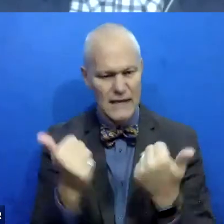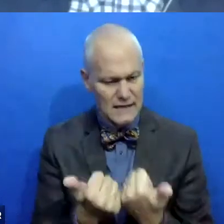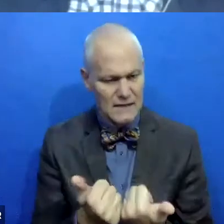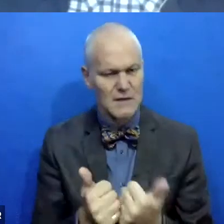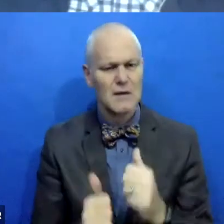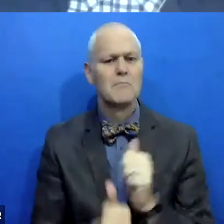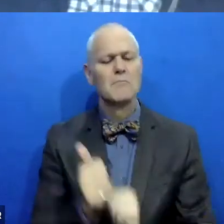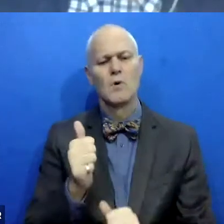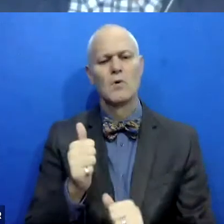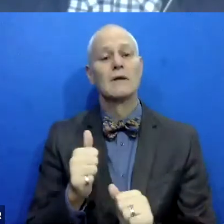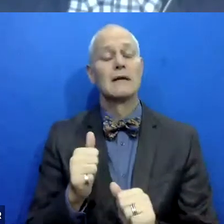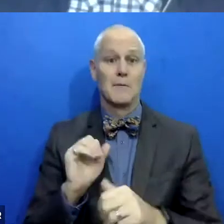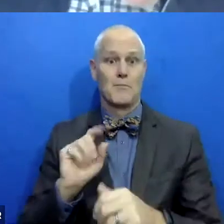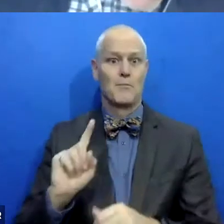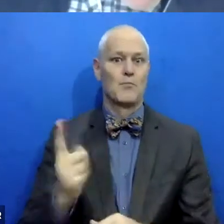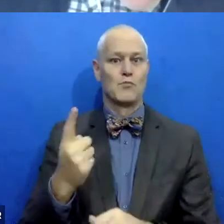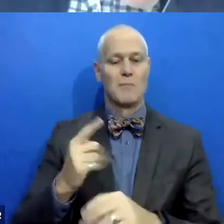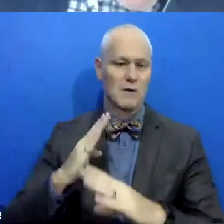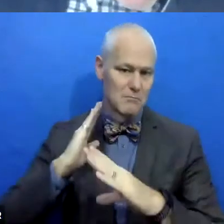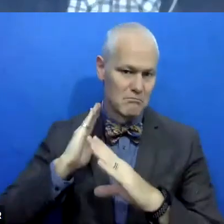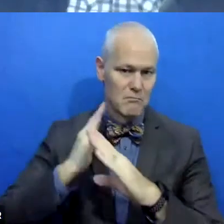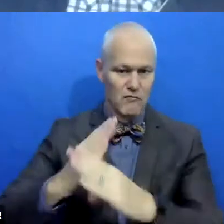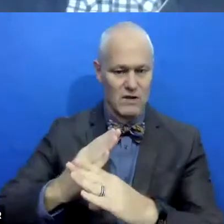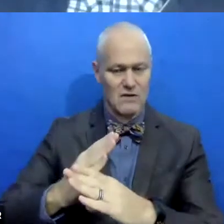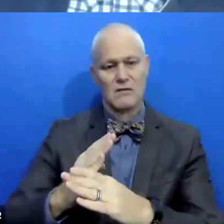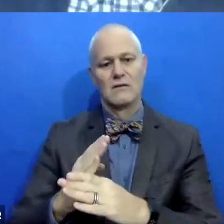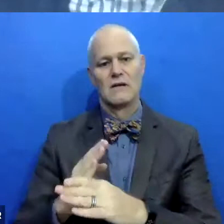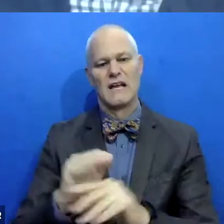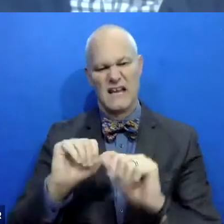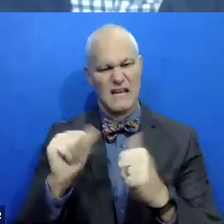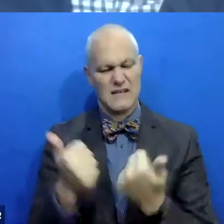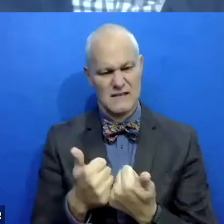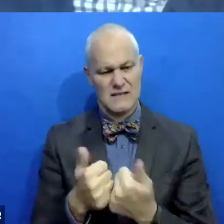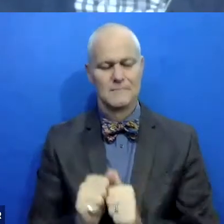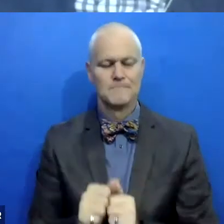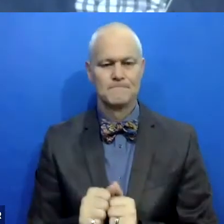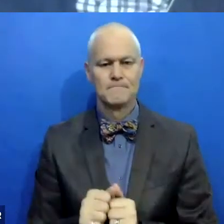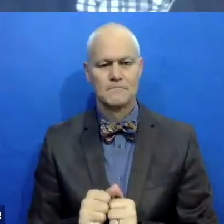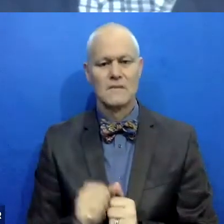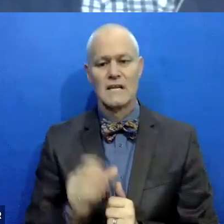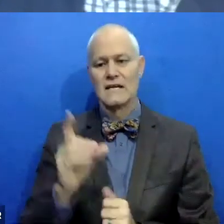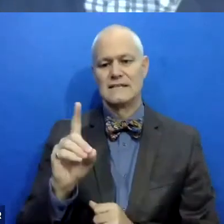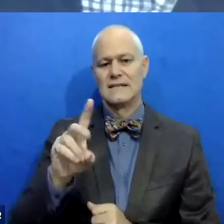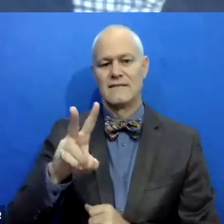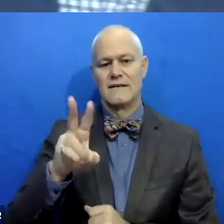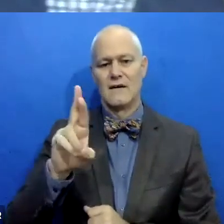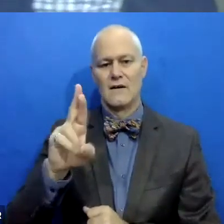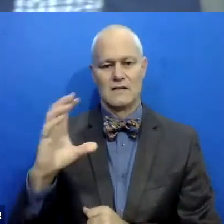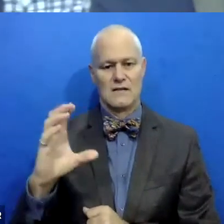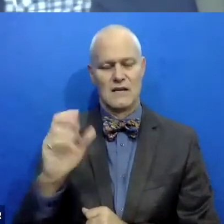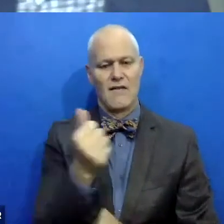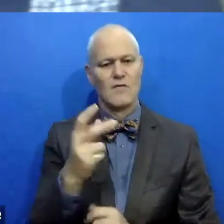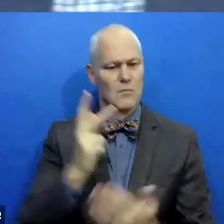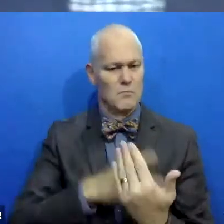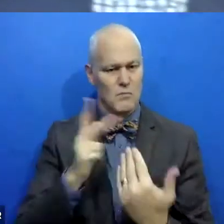a primary prevention, primary violence prevention program or agency. Um, the DVRC is one of a couple programs that